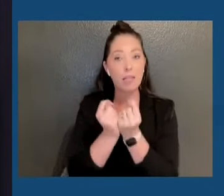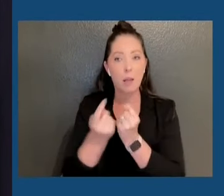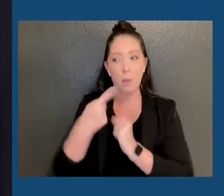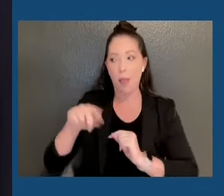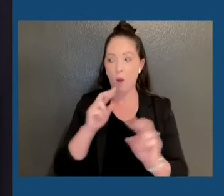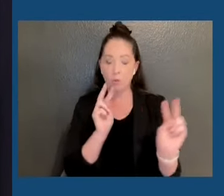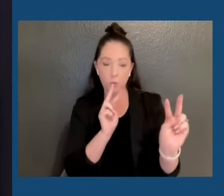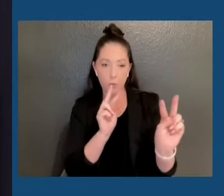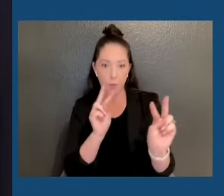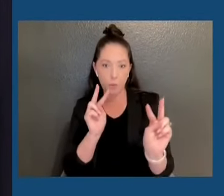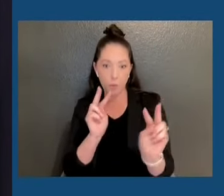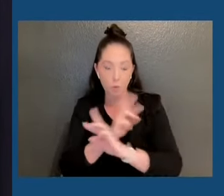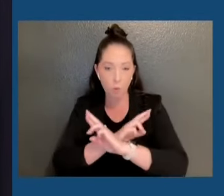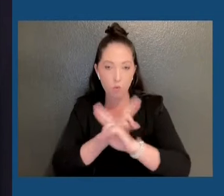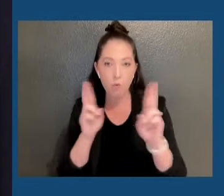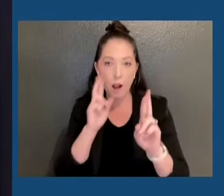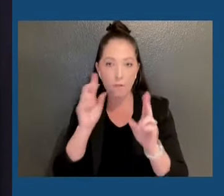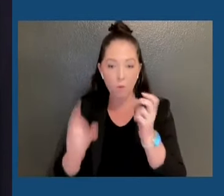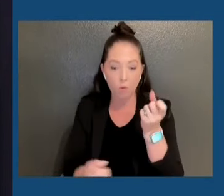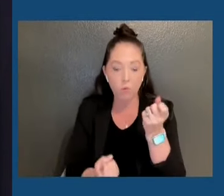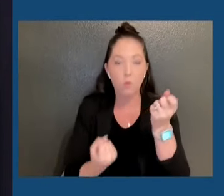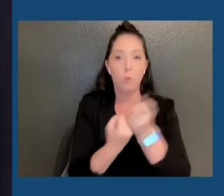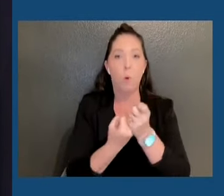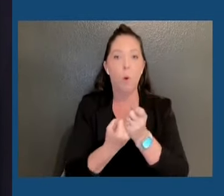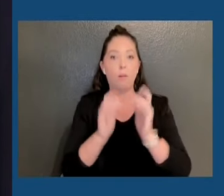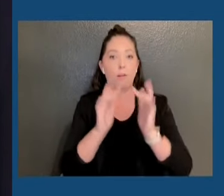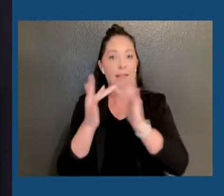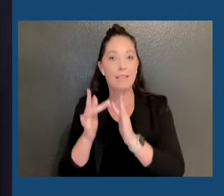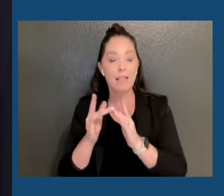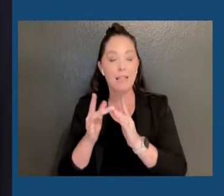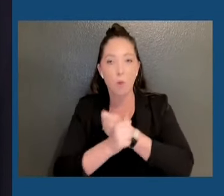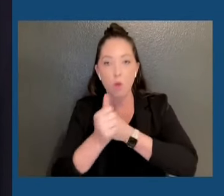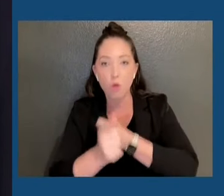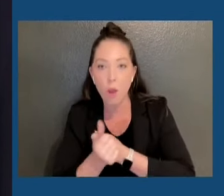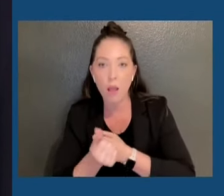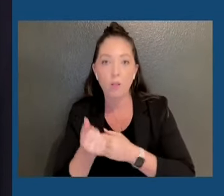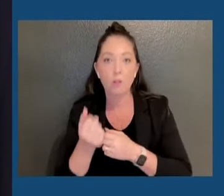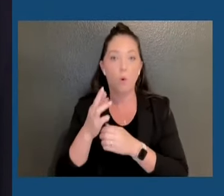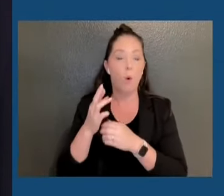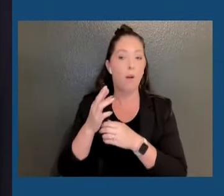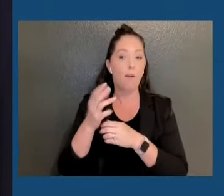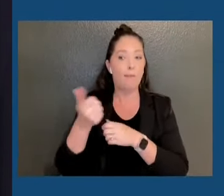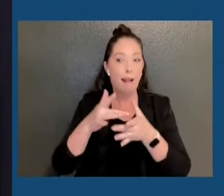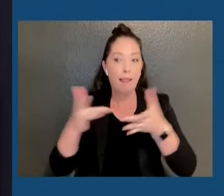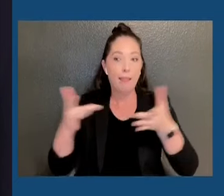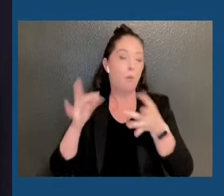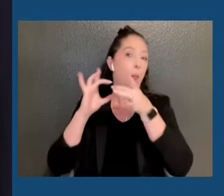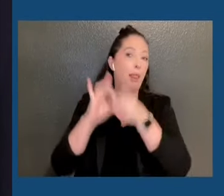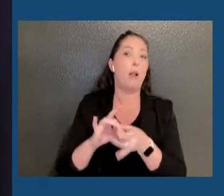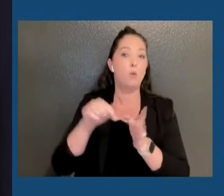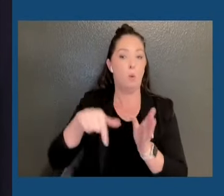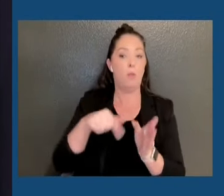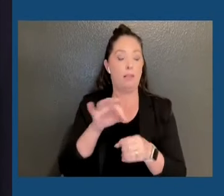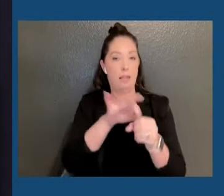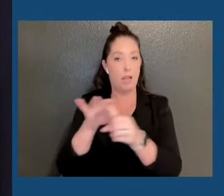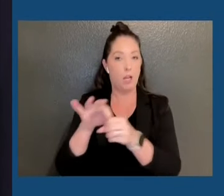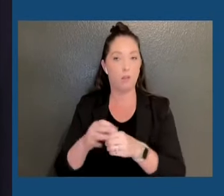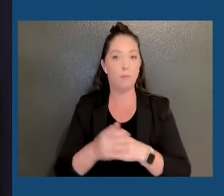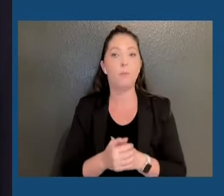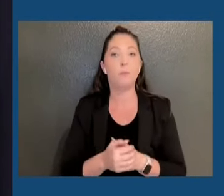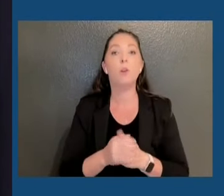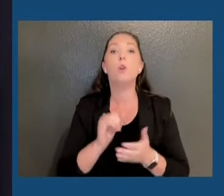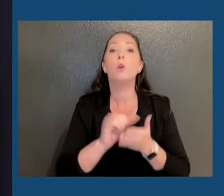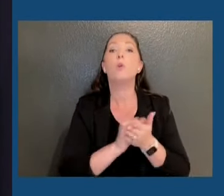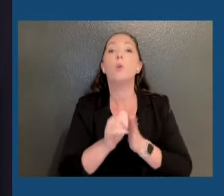support our partners in response to any cyber threats or incidents in the aftermath of this election. And the New York State Department of State